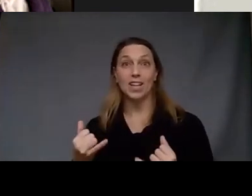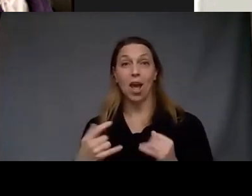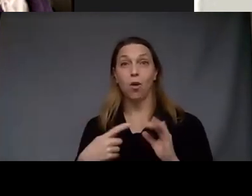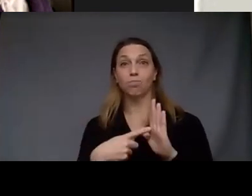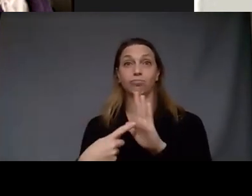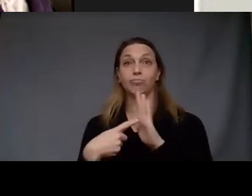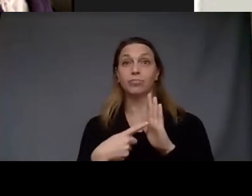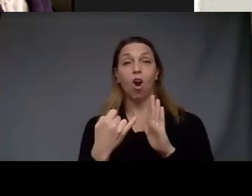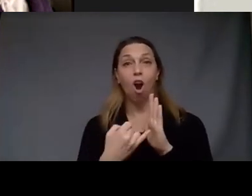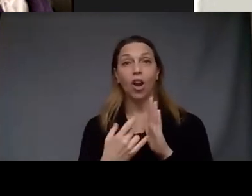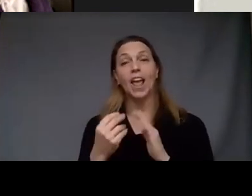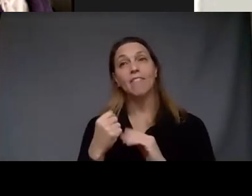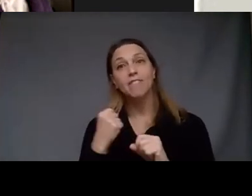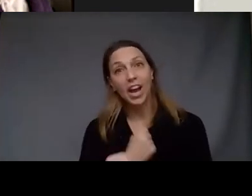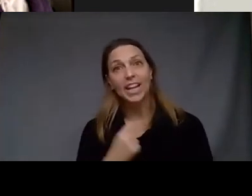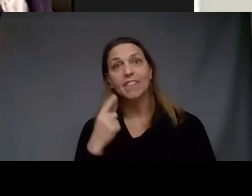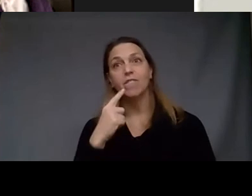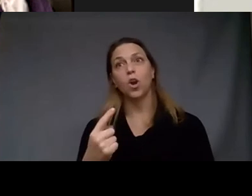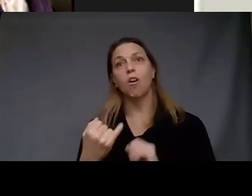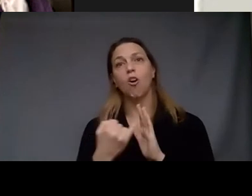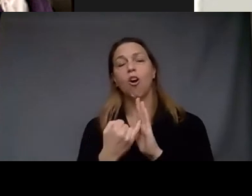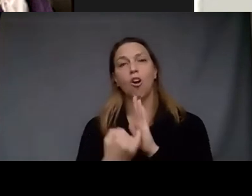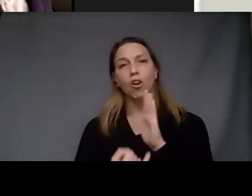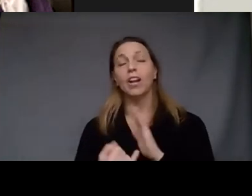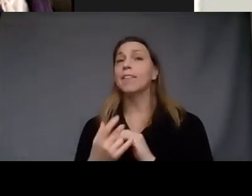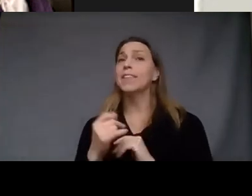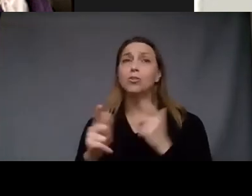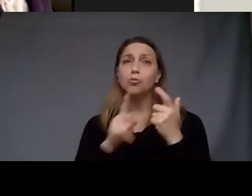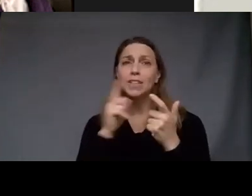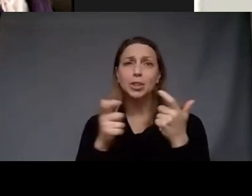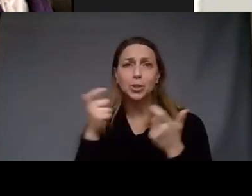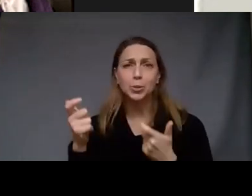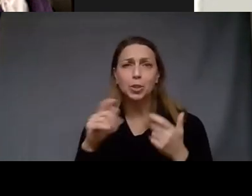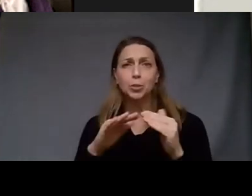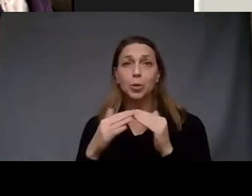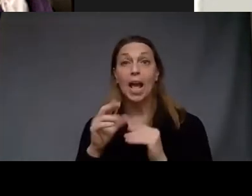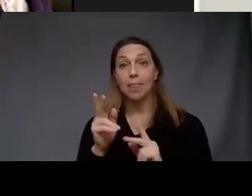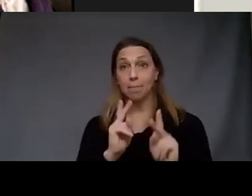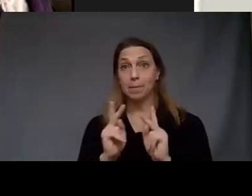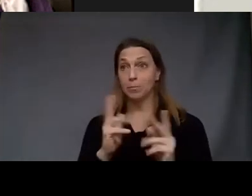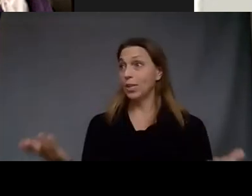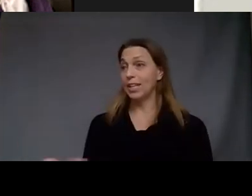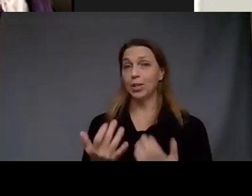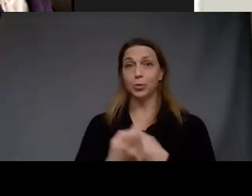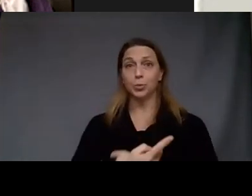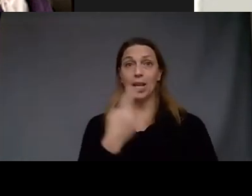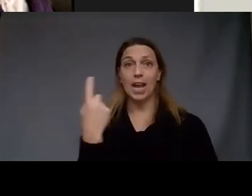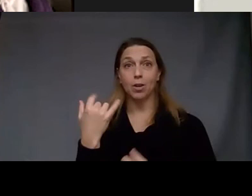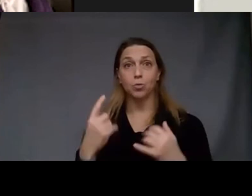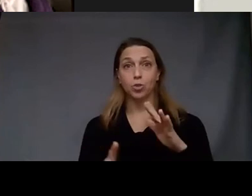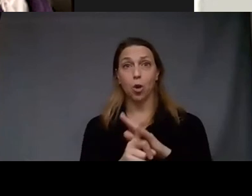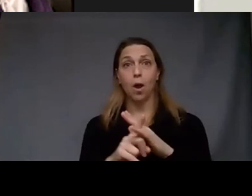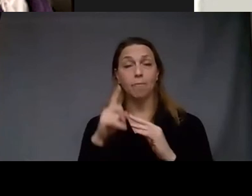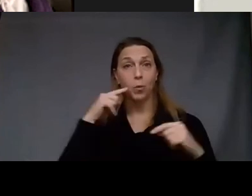there's this huge community and the people in the audience that even have shown up for this artist